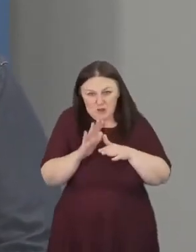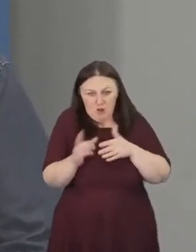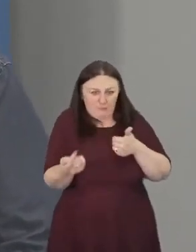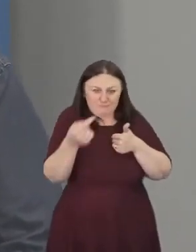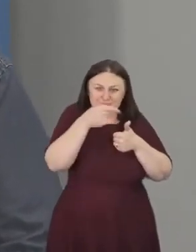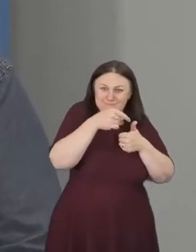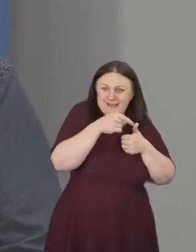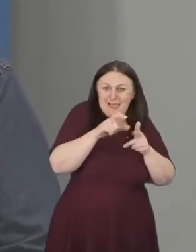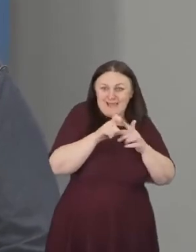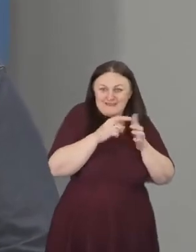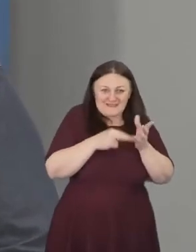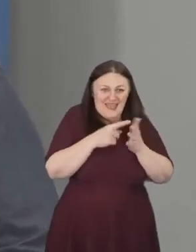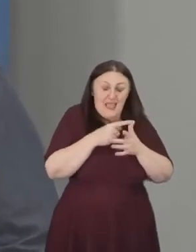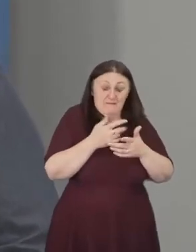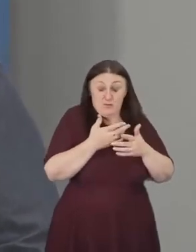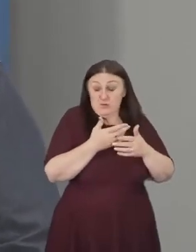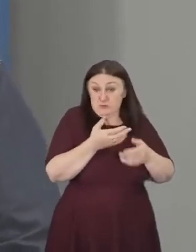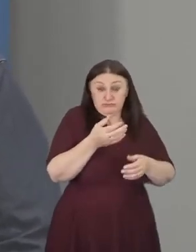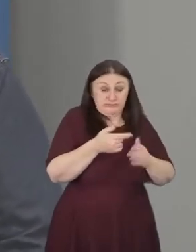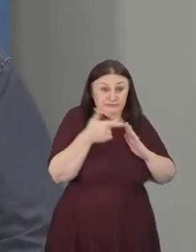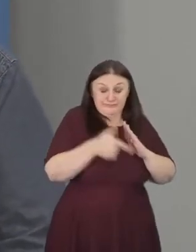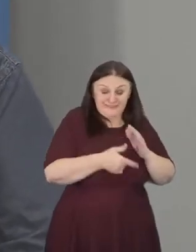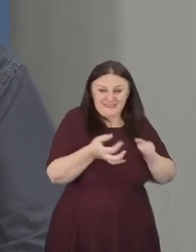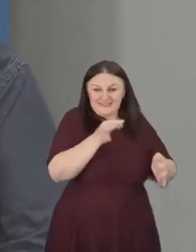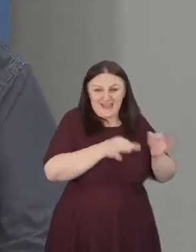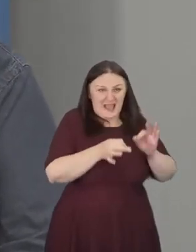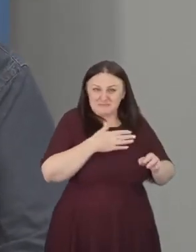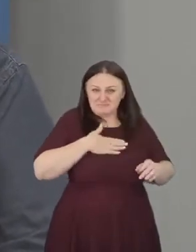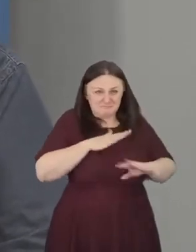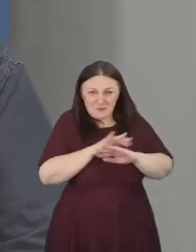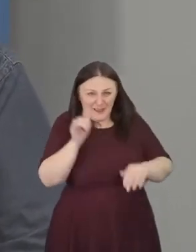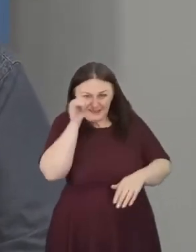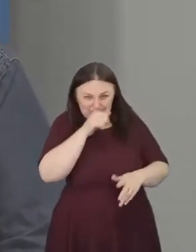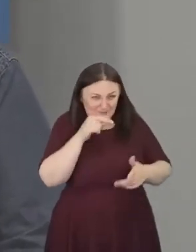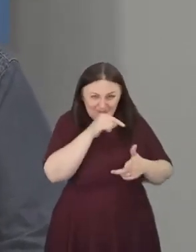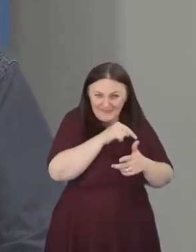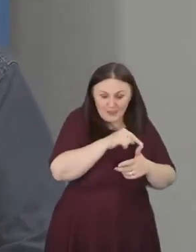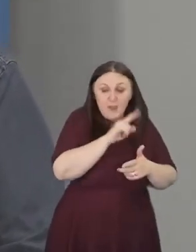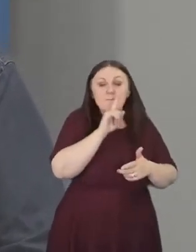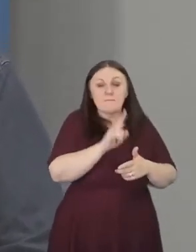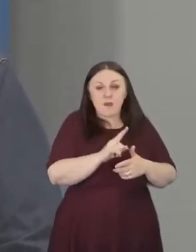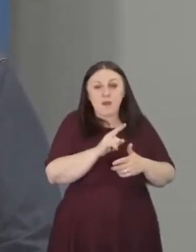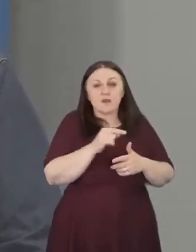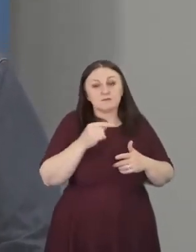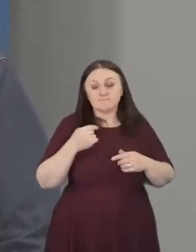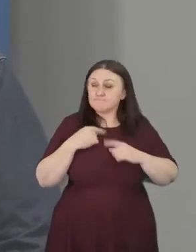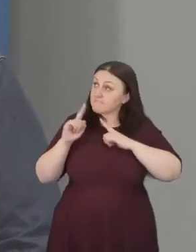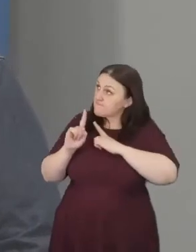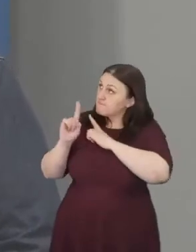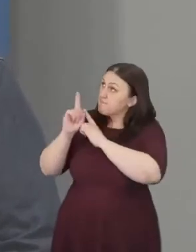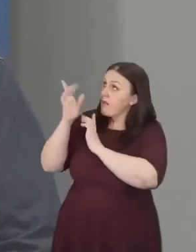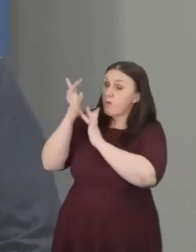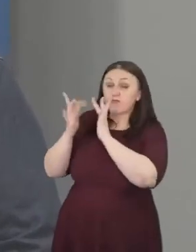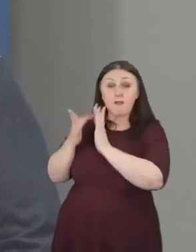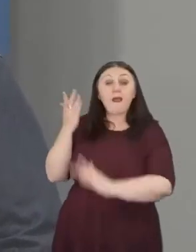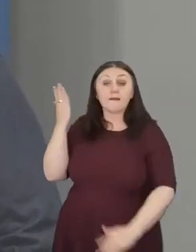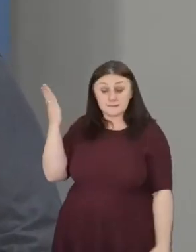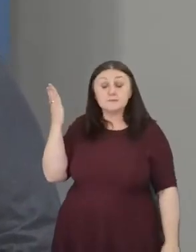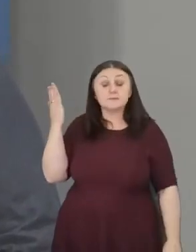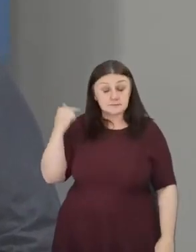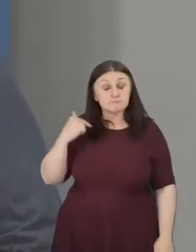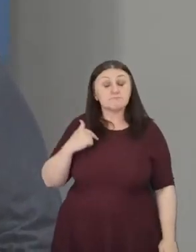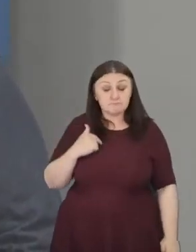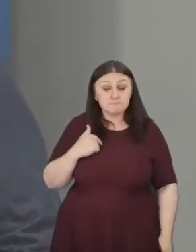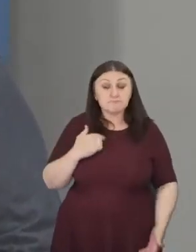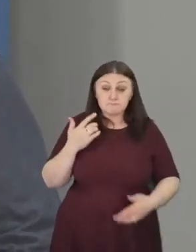Dave has been talking about. However, as a follower of Christ, and as someone involved